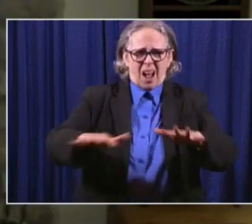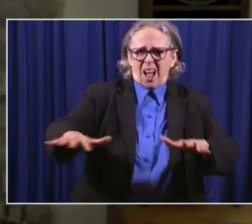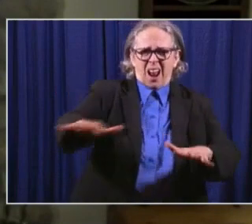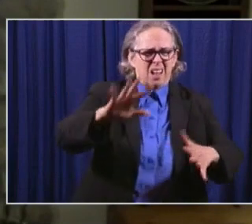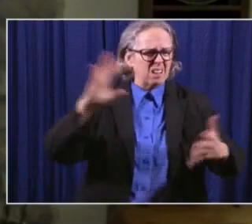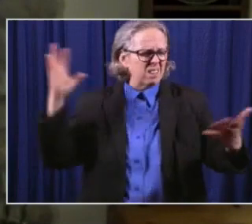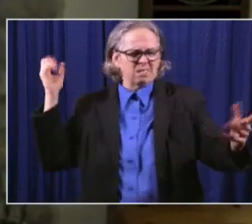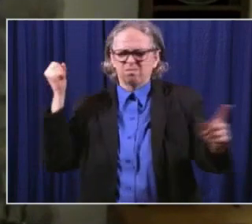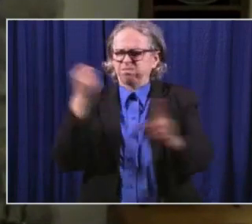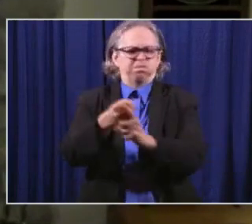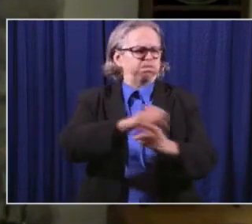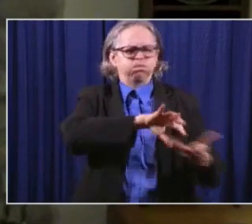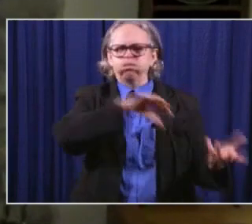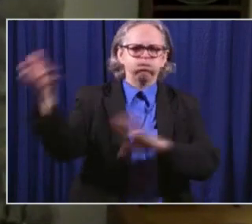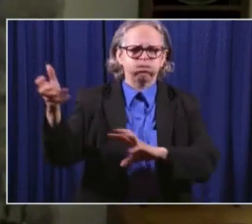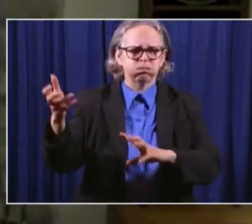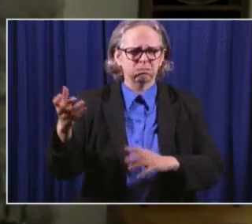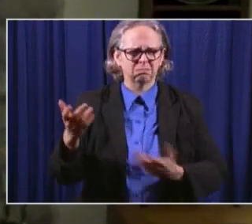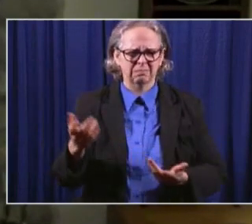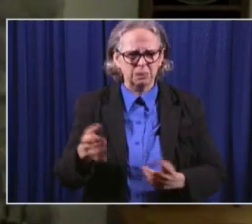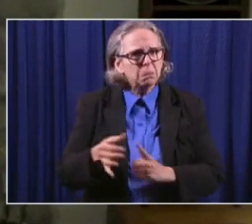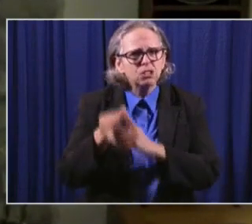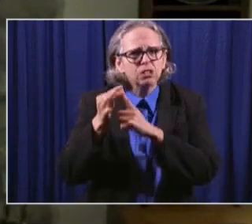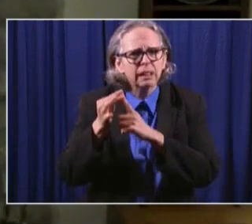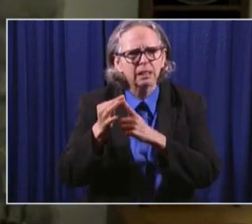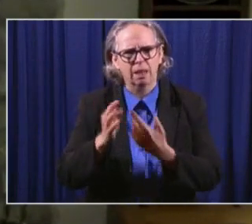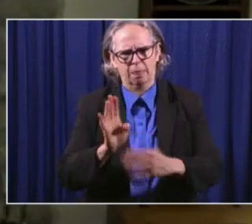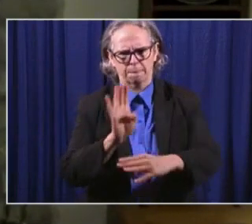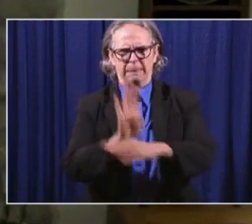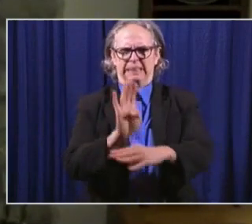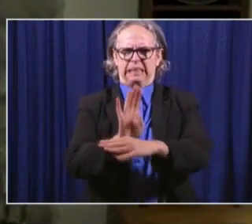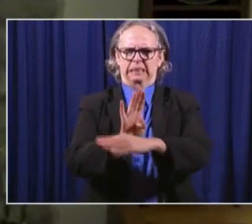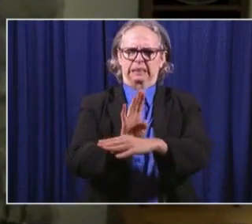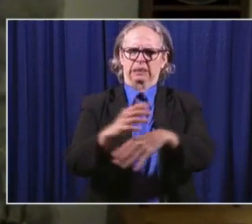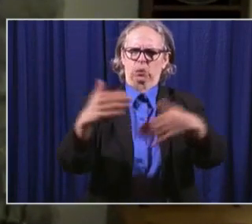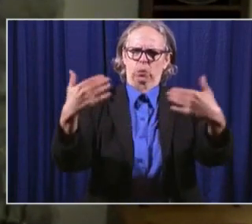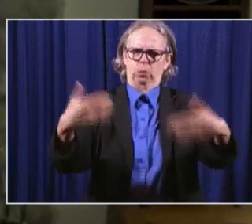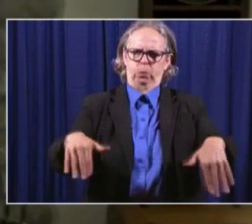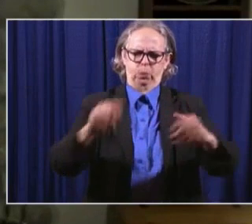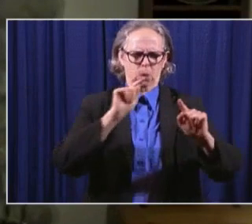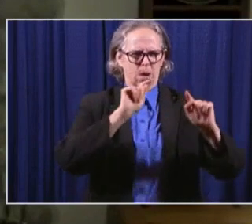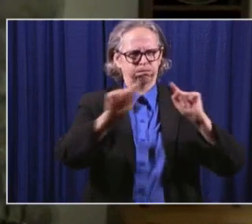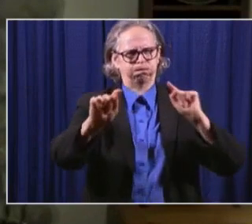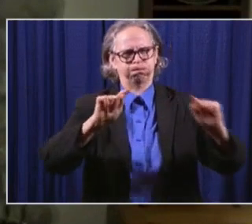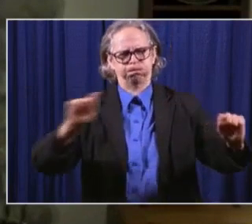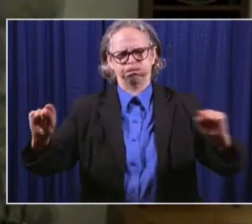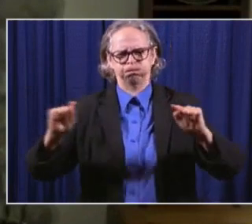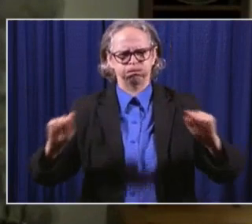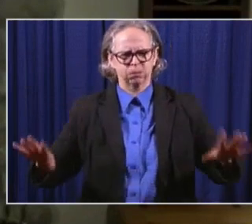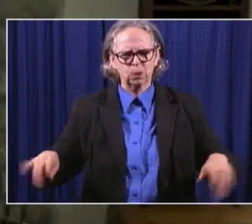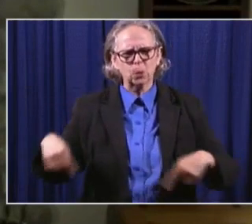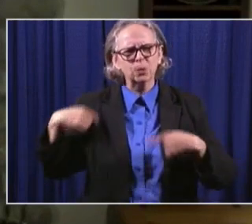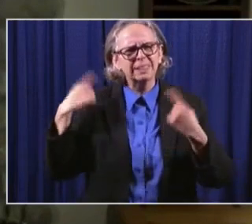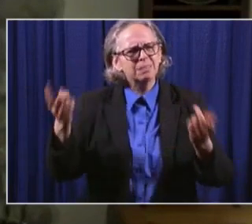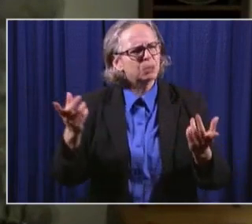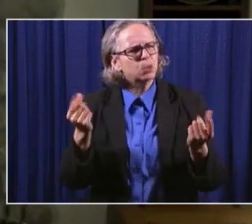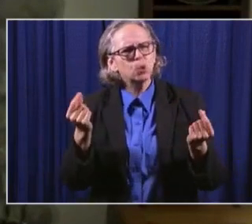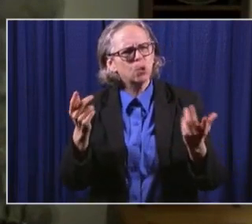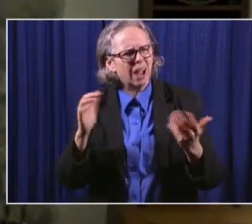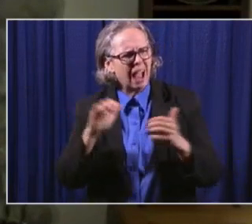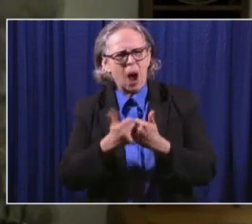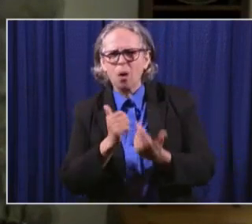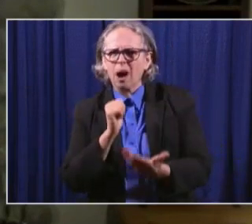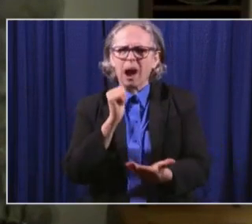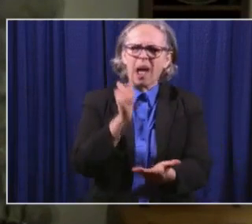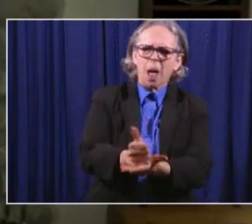has worked to come up with ideas that can help our fellow Ohioans. We have one that